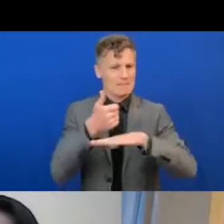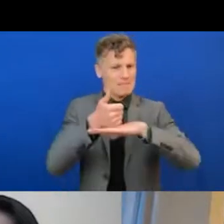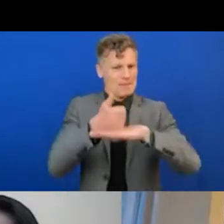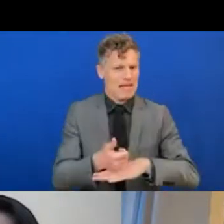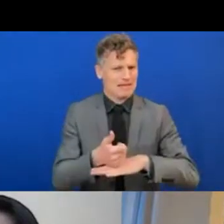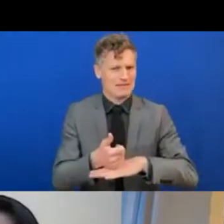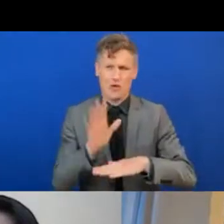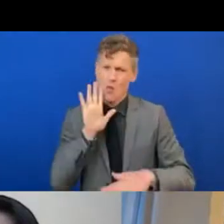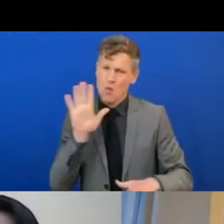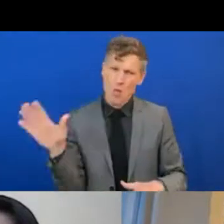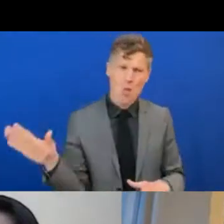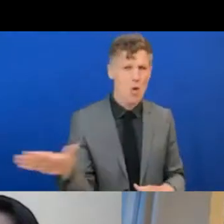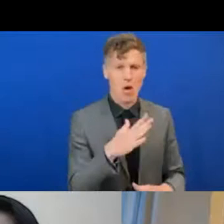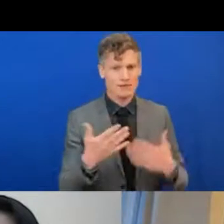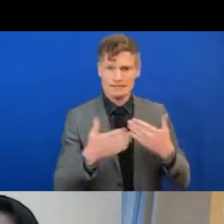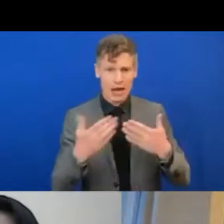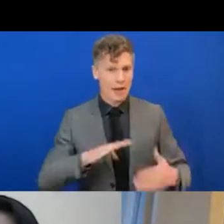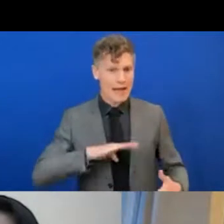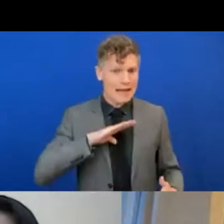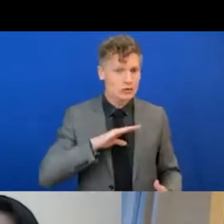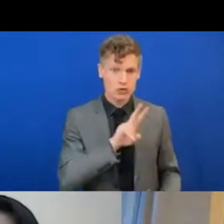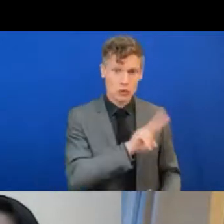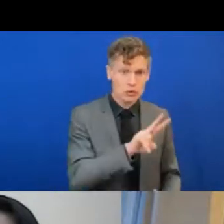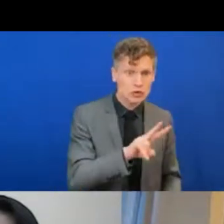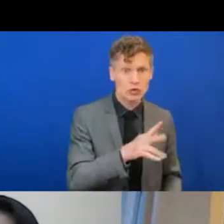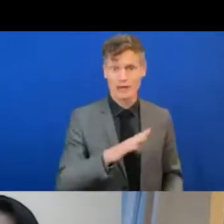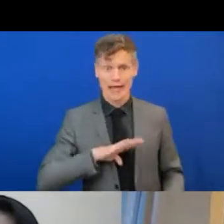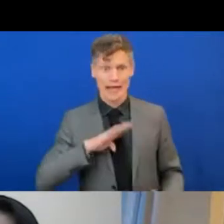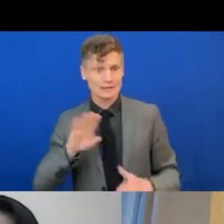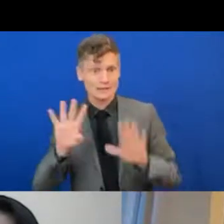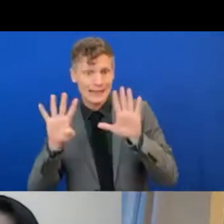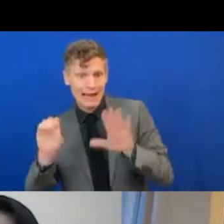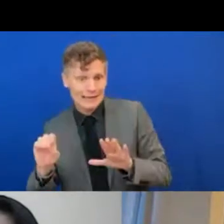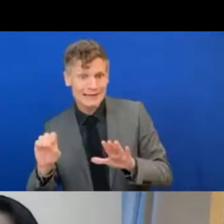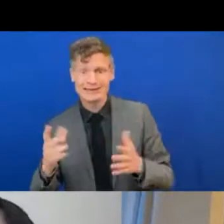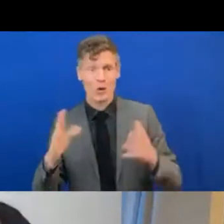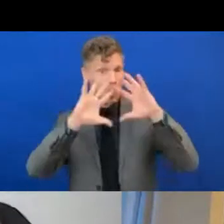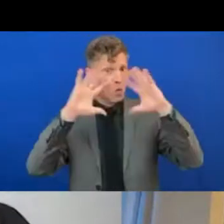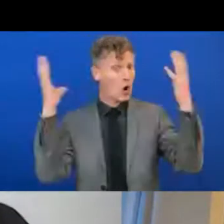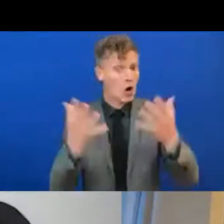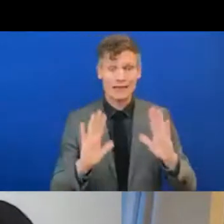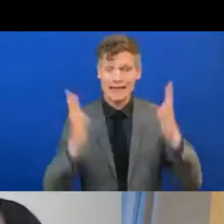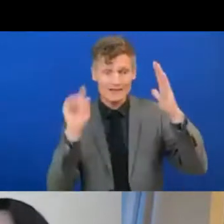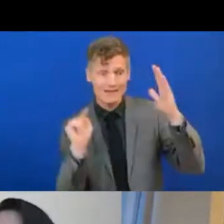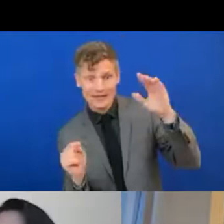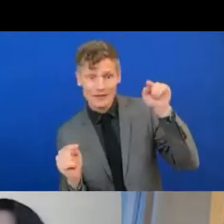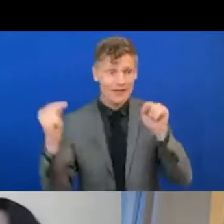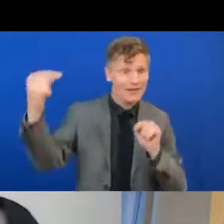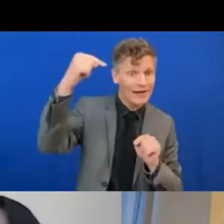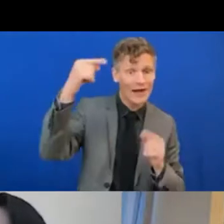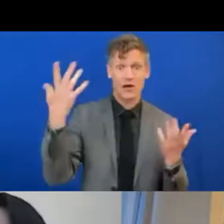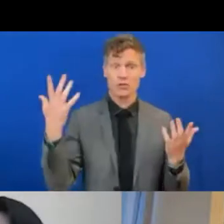whether you're a man or a woman, what part of the world you're from. We have to think of an ongoing support for